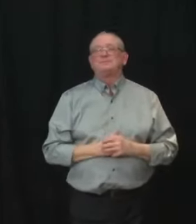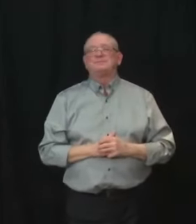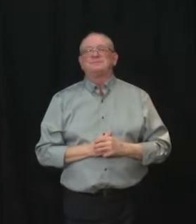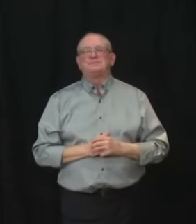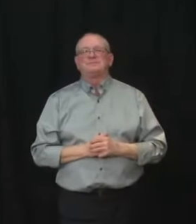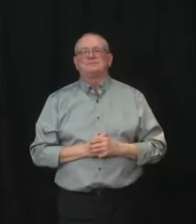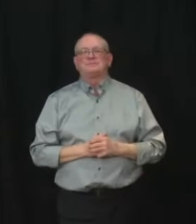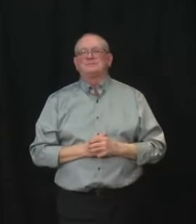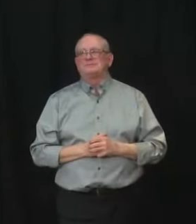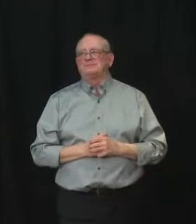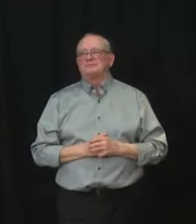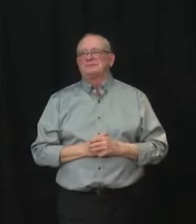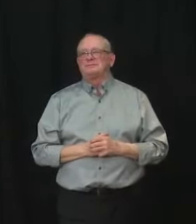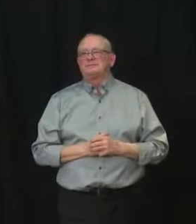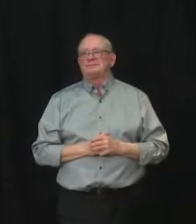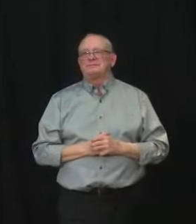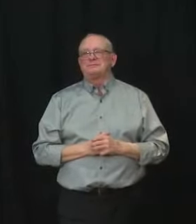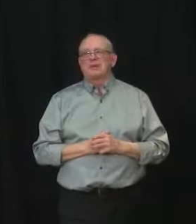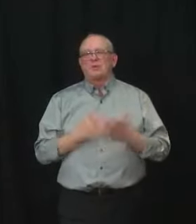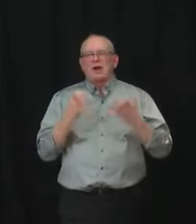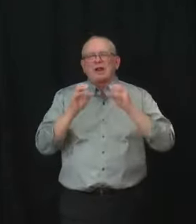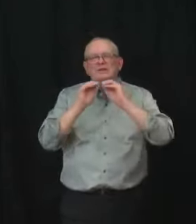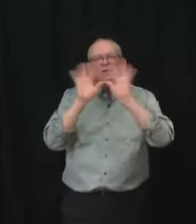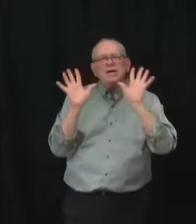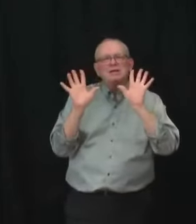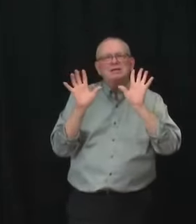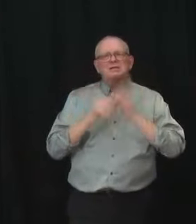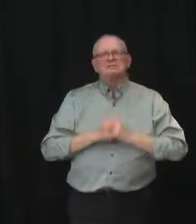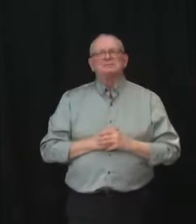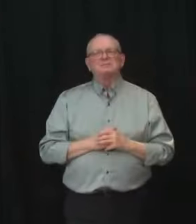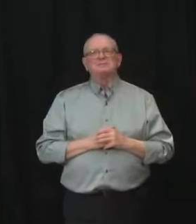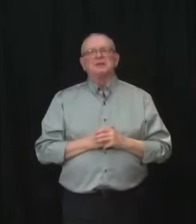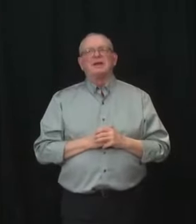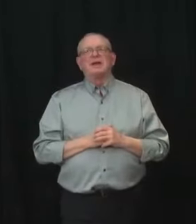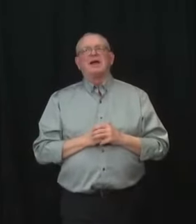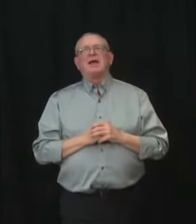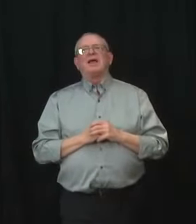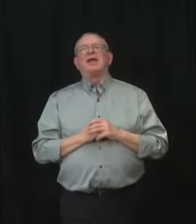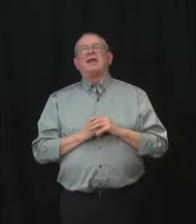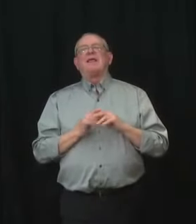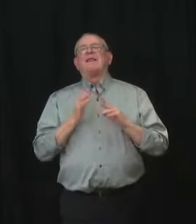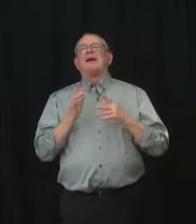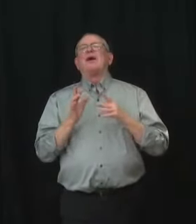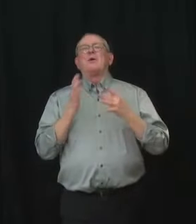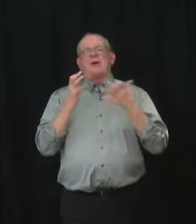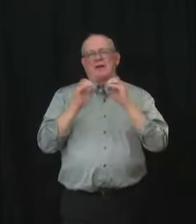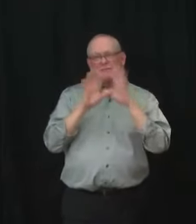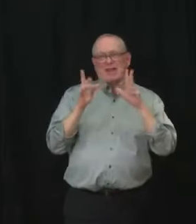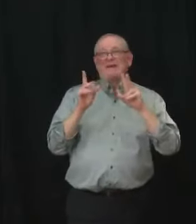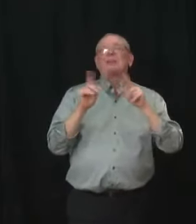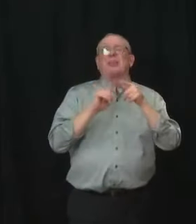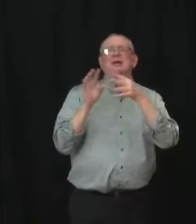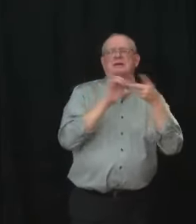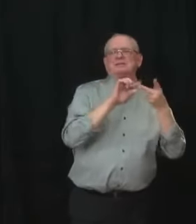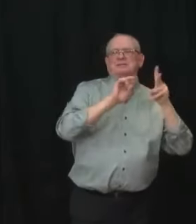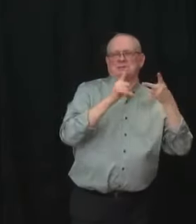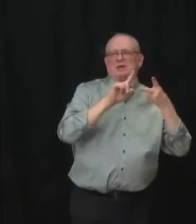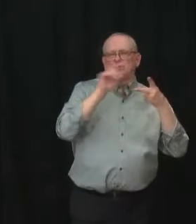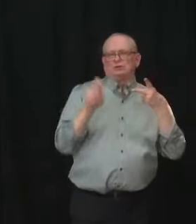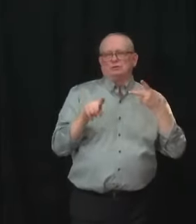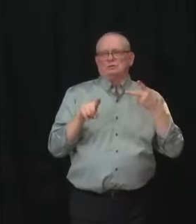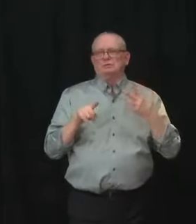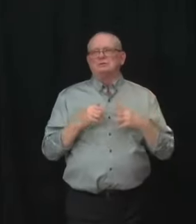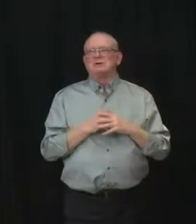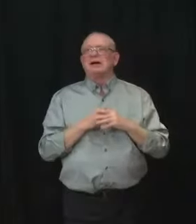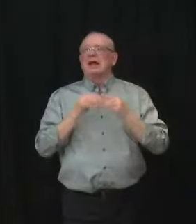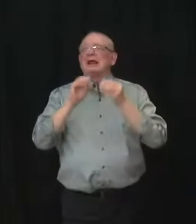because I just want a clarification on the first one and then the follow-up. The clarification is you talk about you want to see a sustained trend of hospitalizations